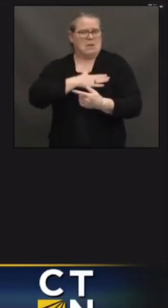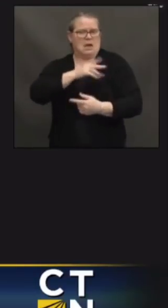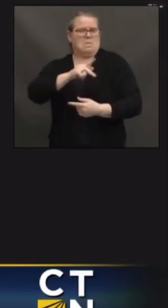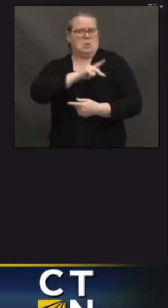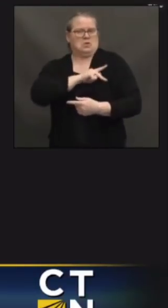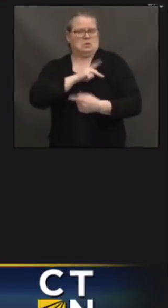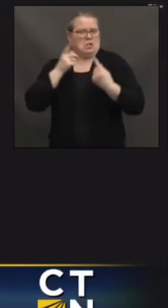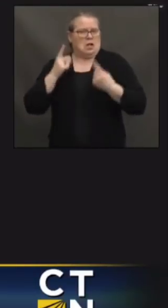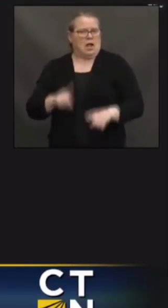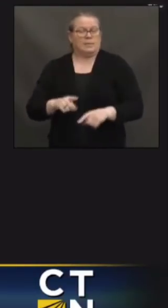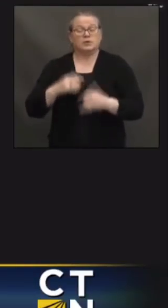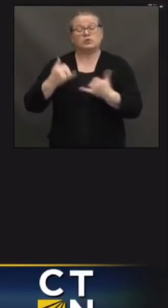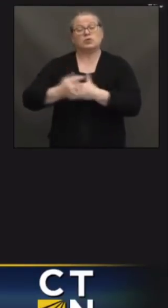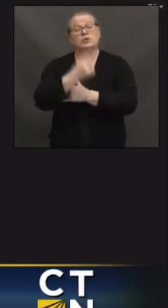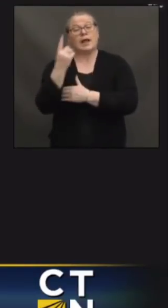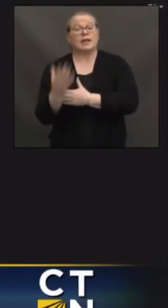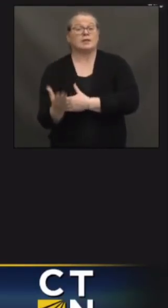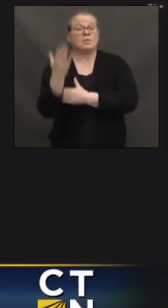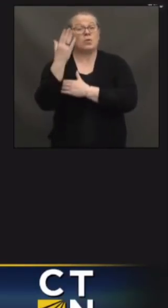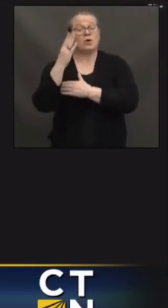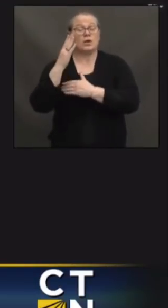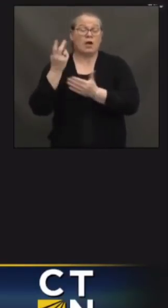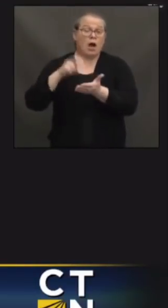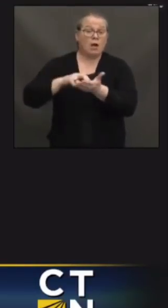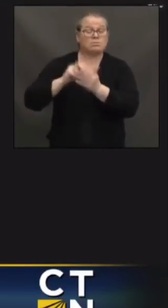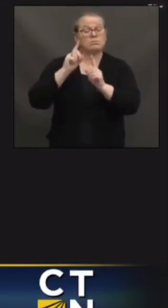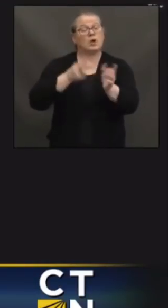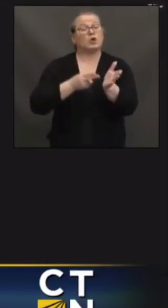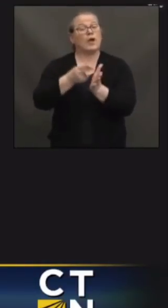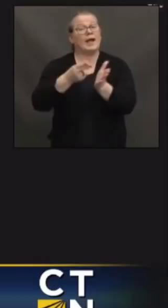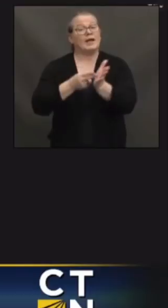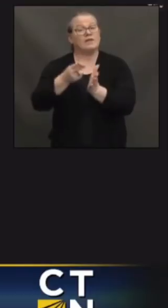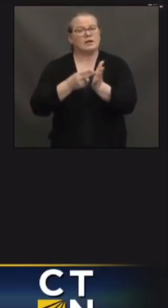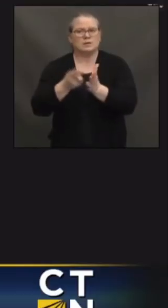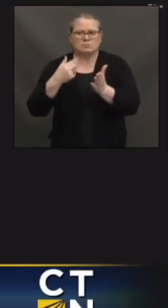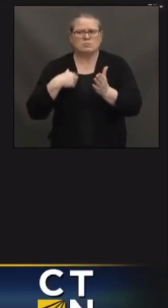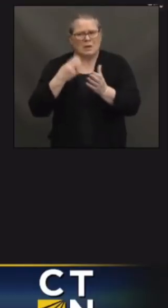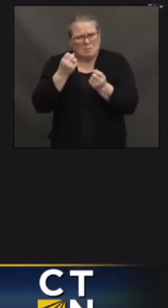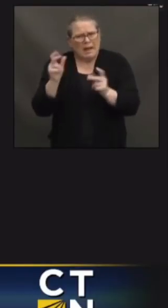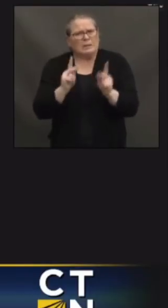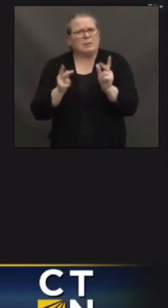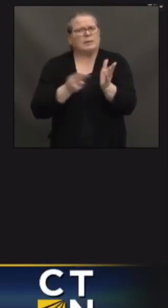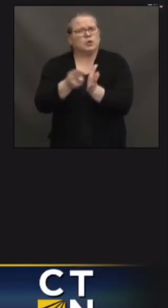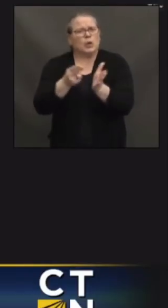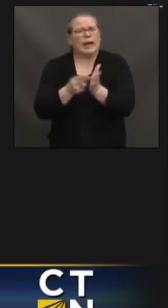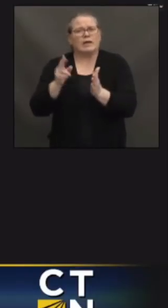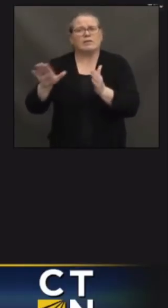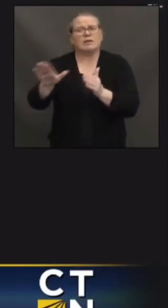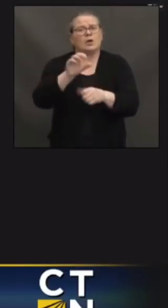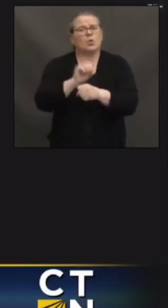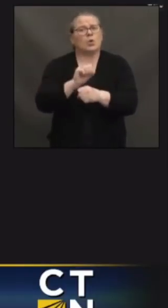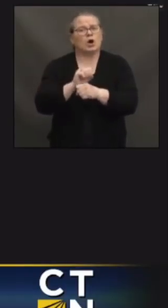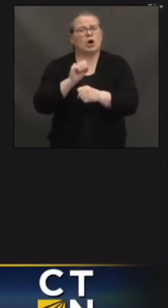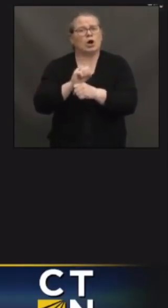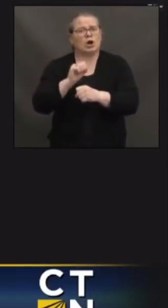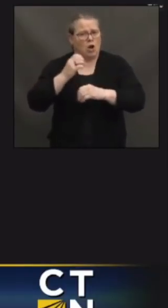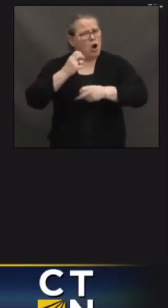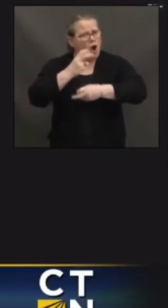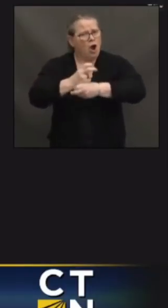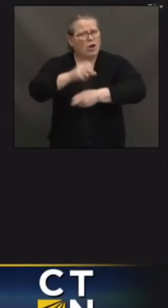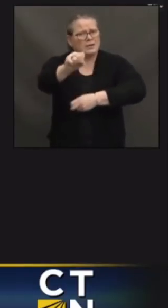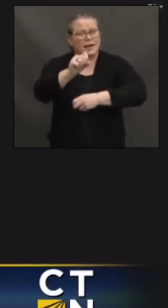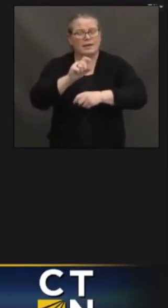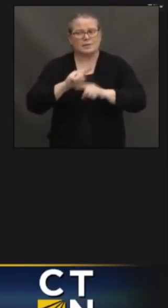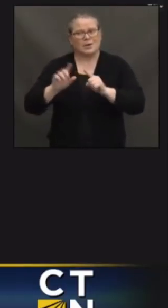community, but it has a lot of folks, you know, that are, you know, working for barely over minimum wage. Well, if you're working, you know, at or